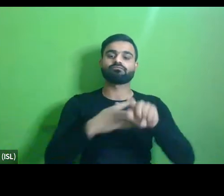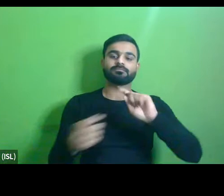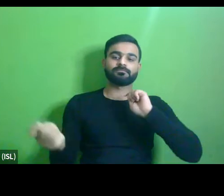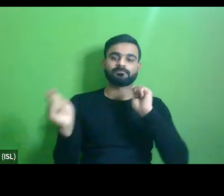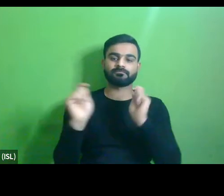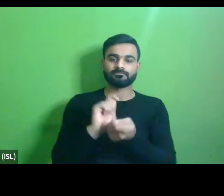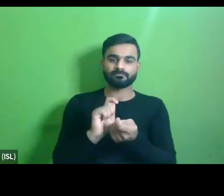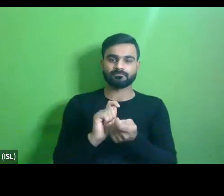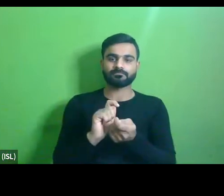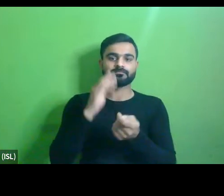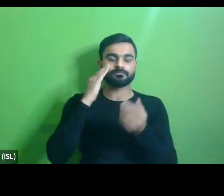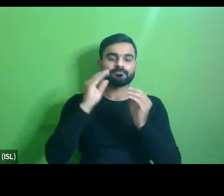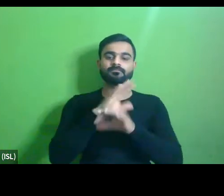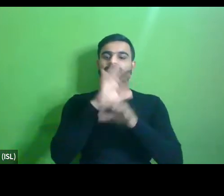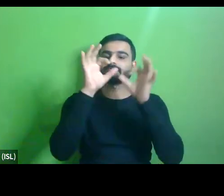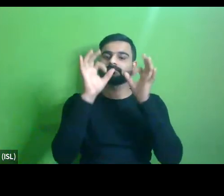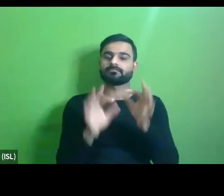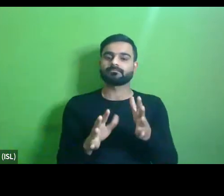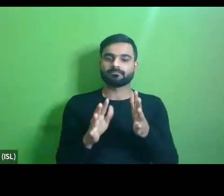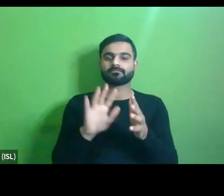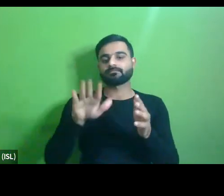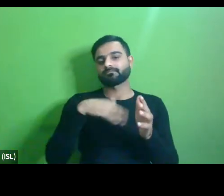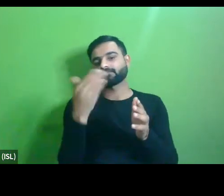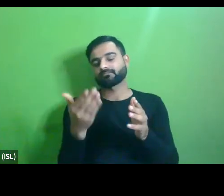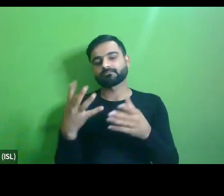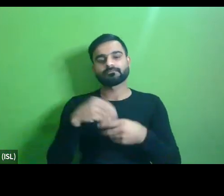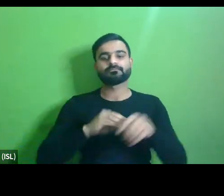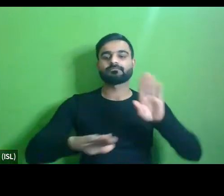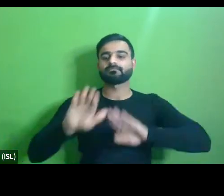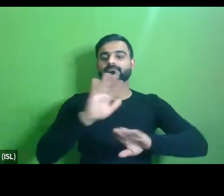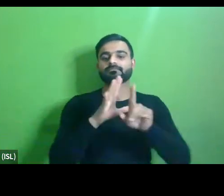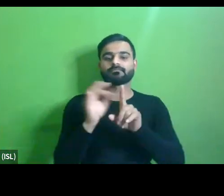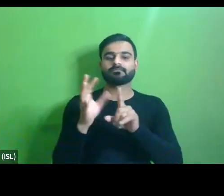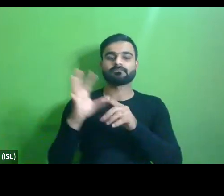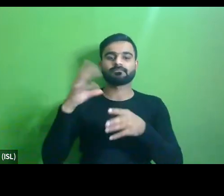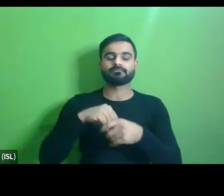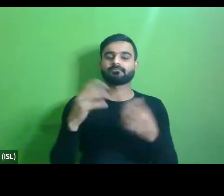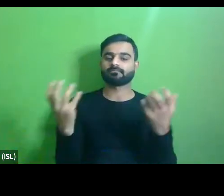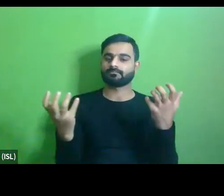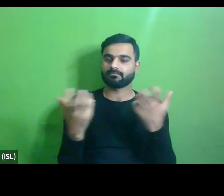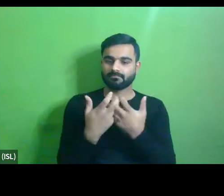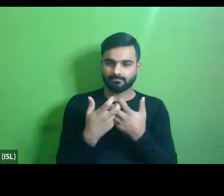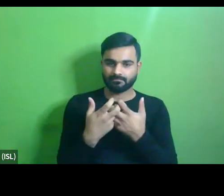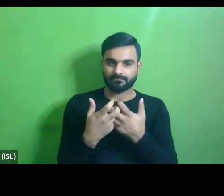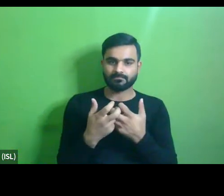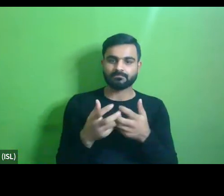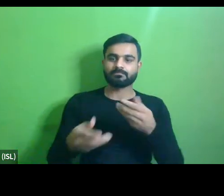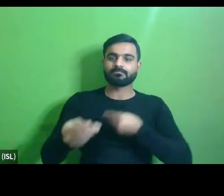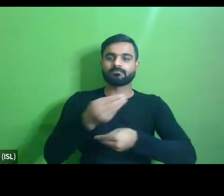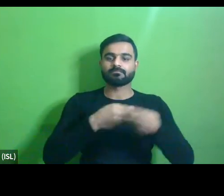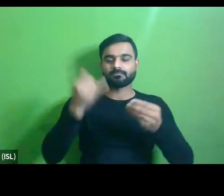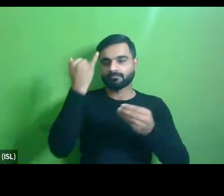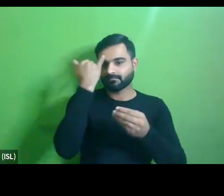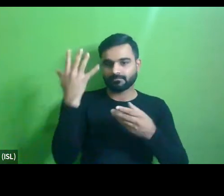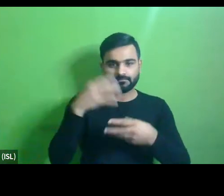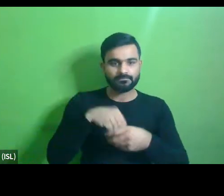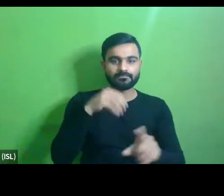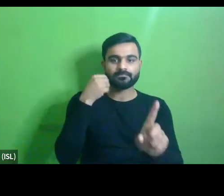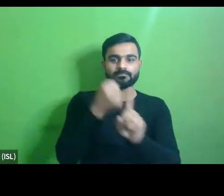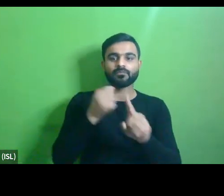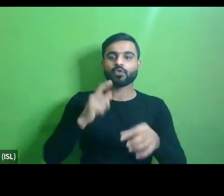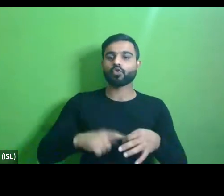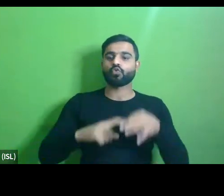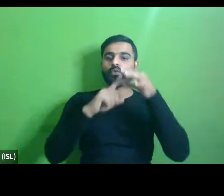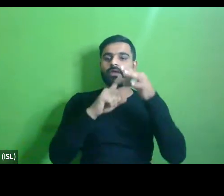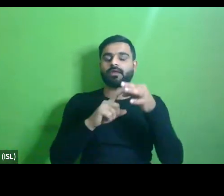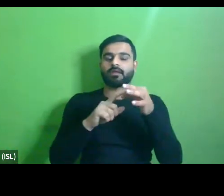thriving informal sectors, and act as environments for interaction and exchange of ideas that impact the quality of